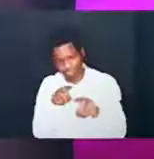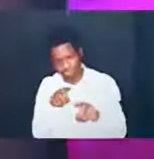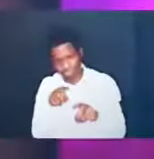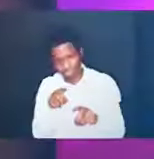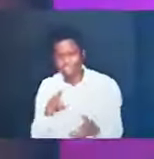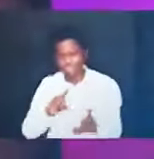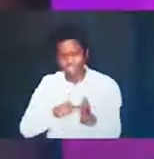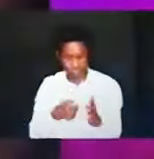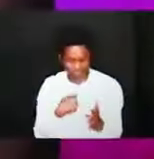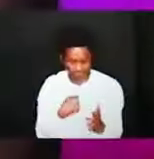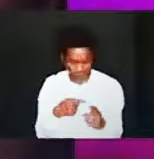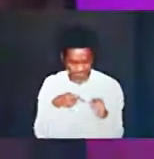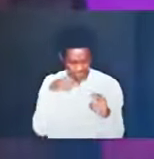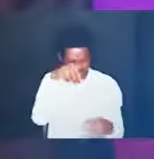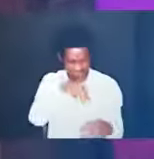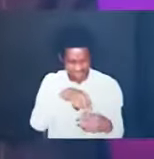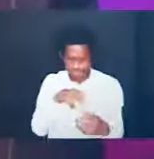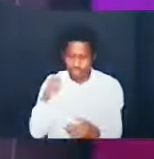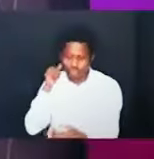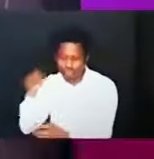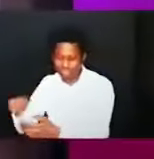shout again in the name of jesus